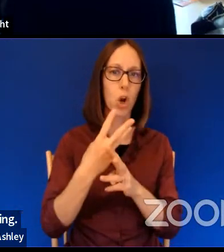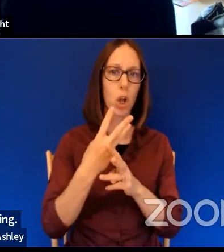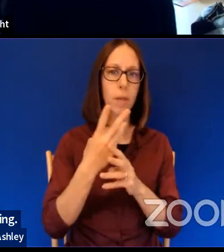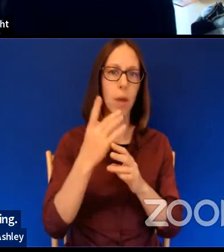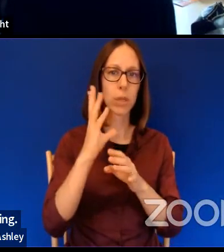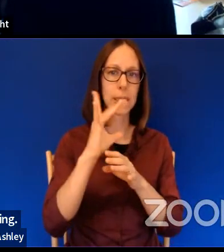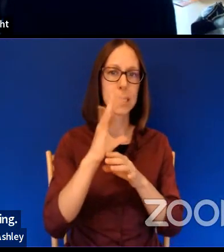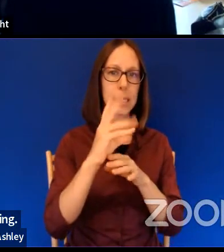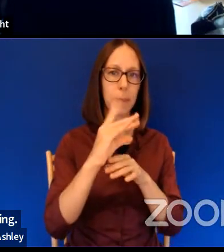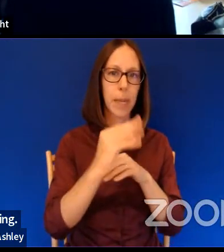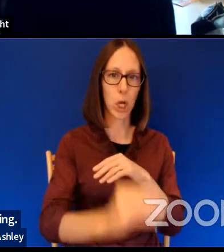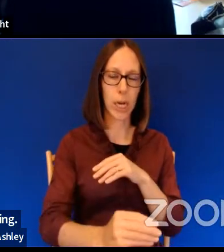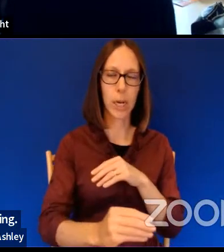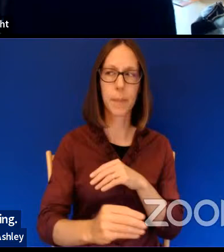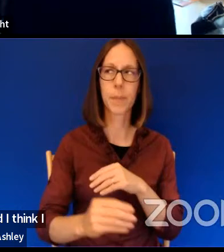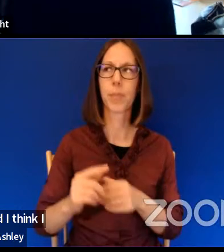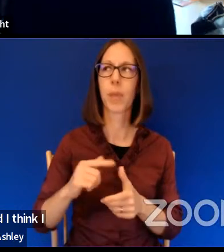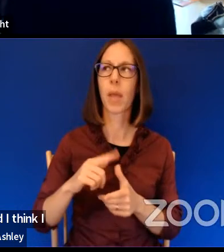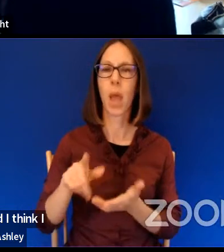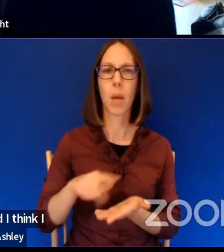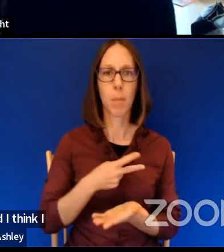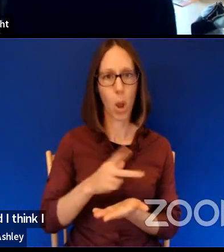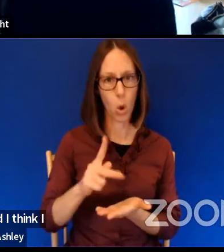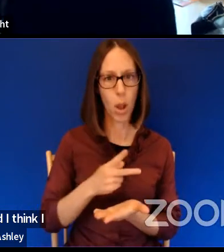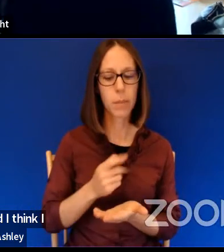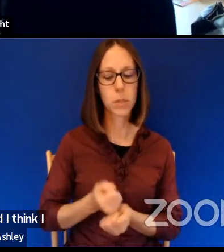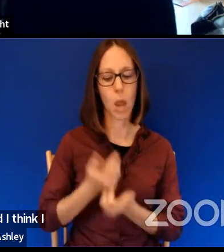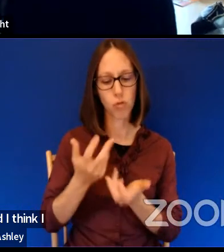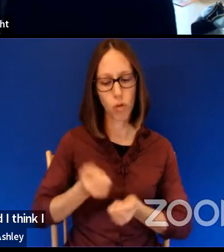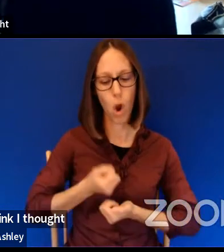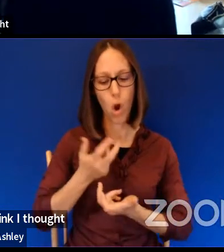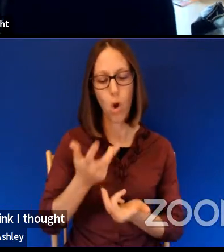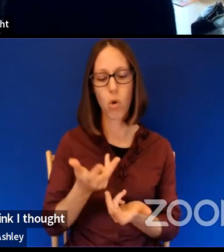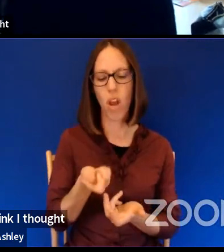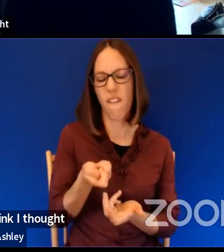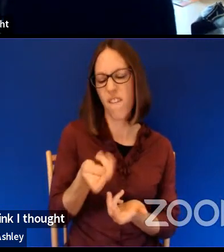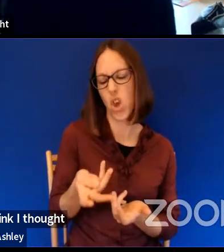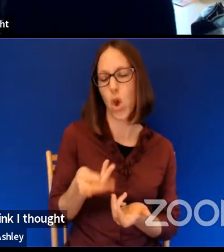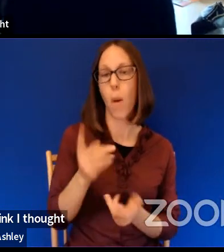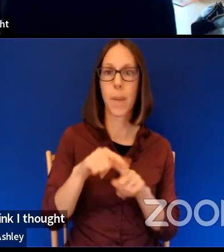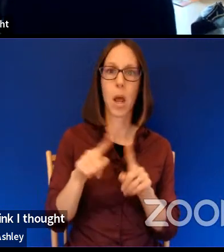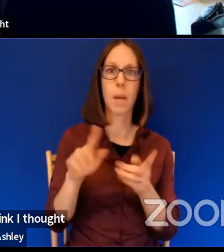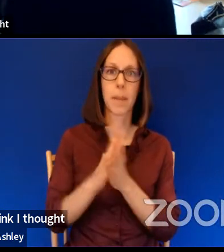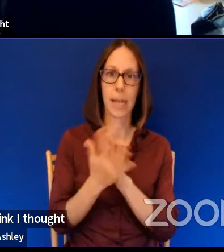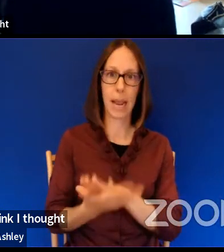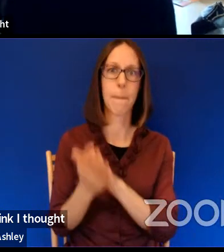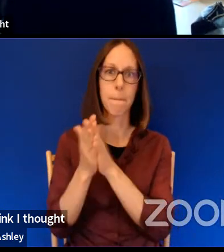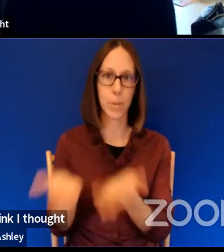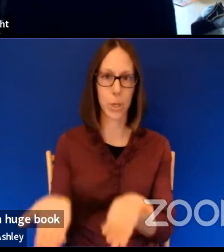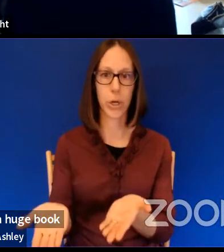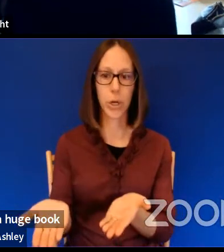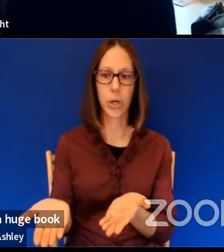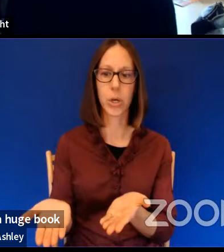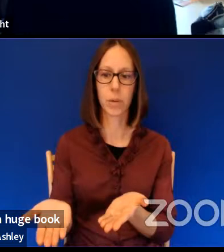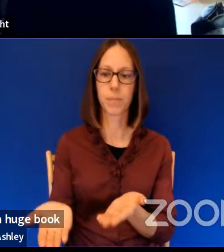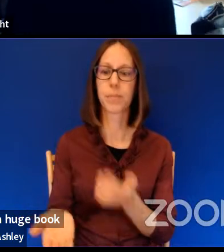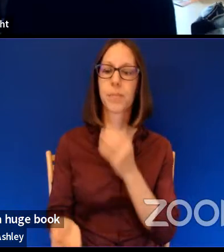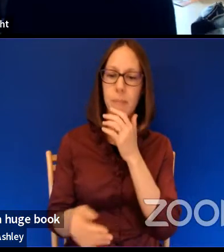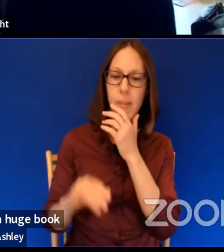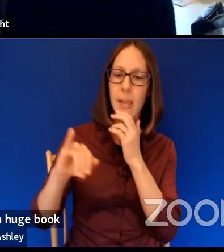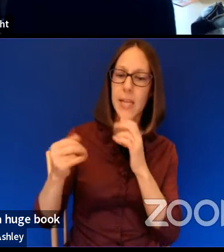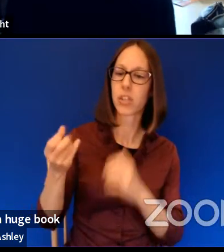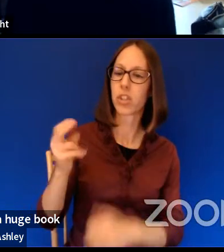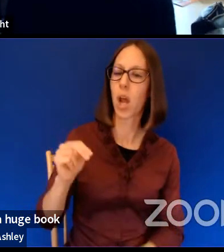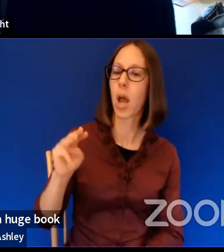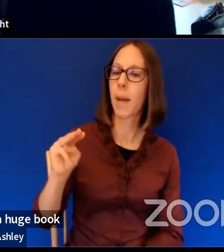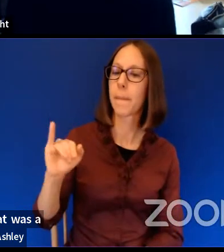started writing poems and I think I thought I'd write a couple and I ended up writing a huge book about Jean-Michel Bascot. And that